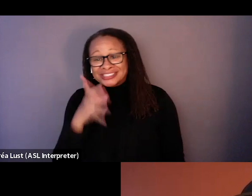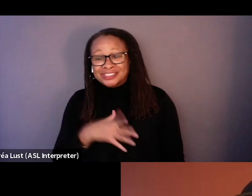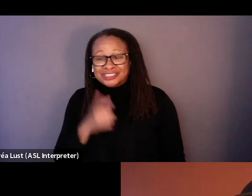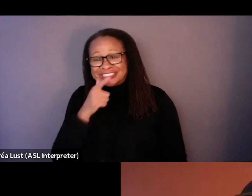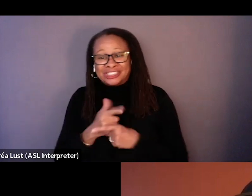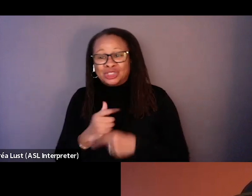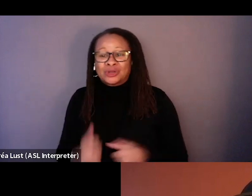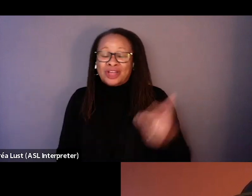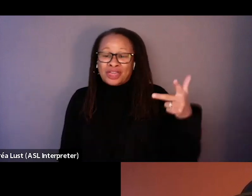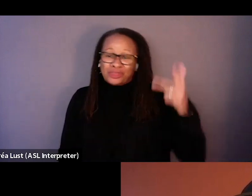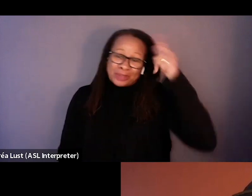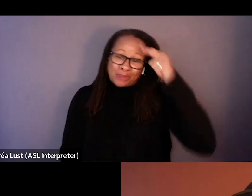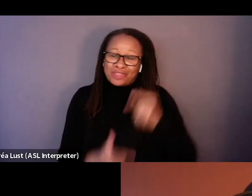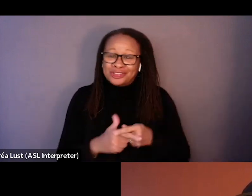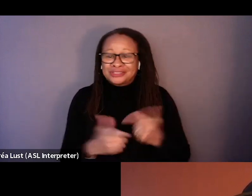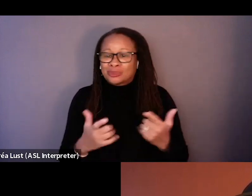the older one. Yeah.